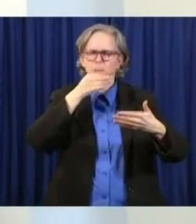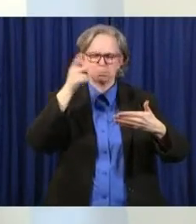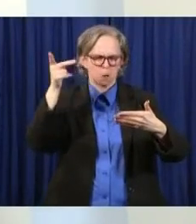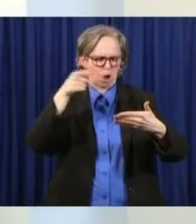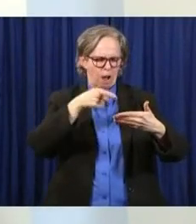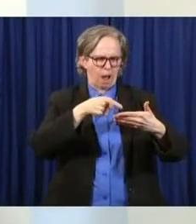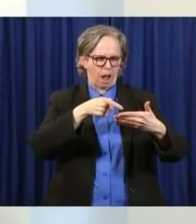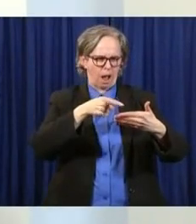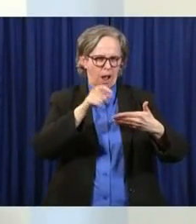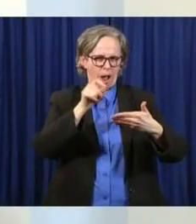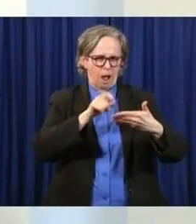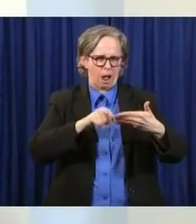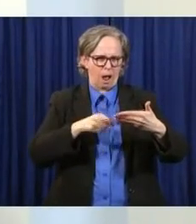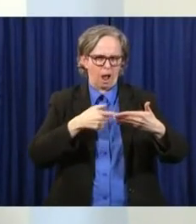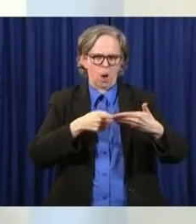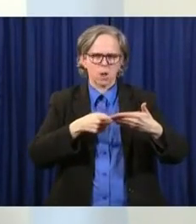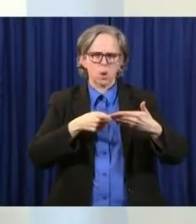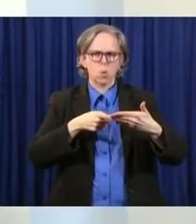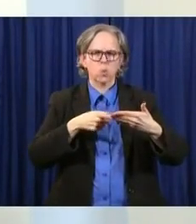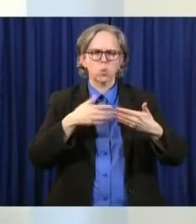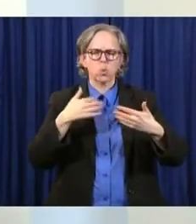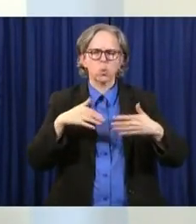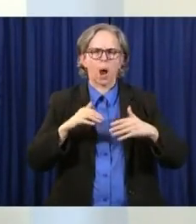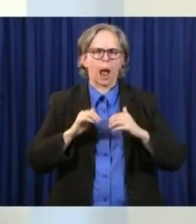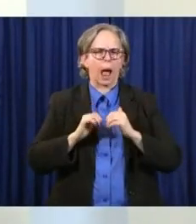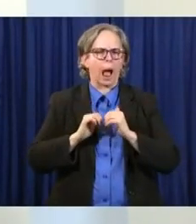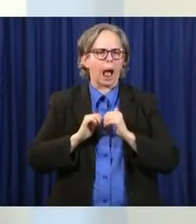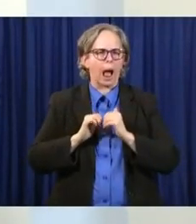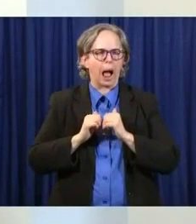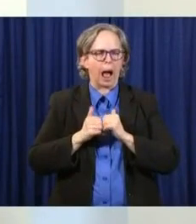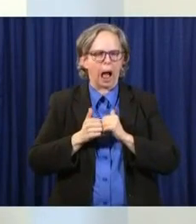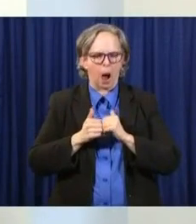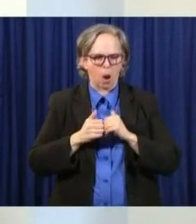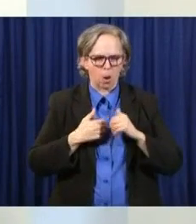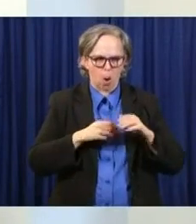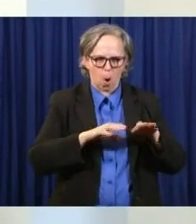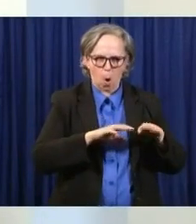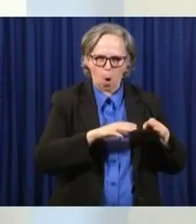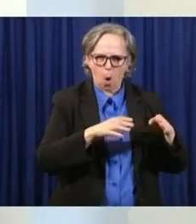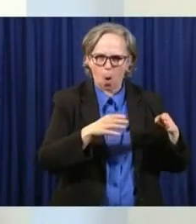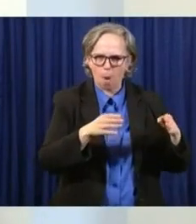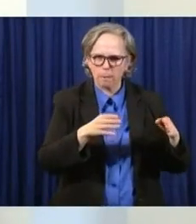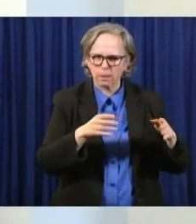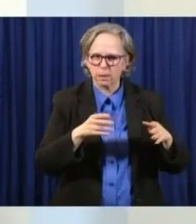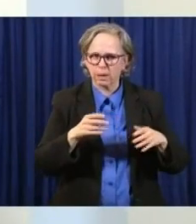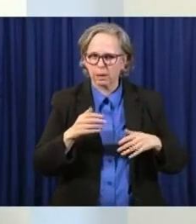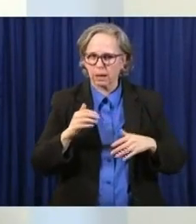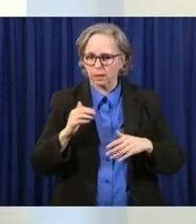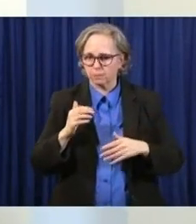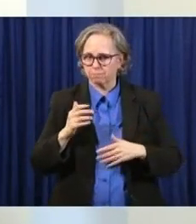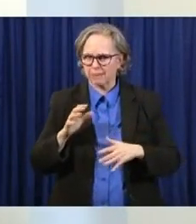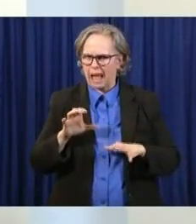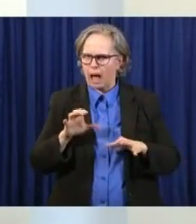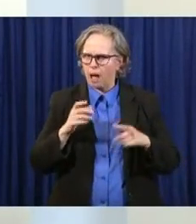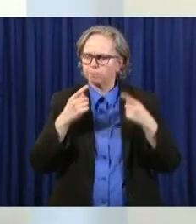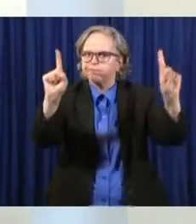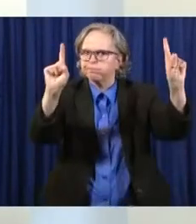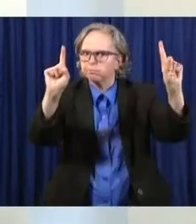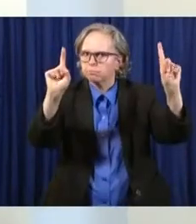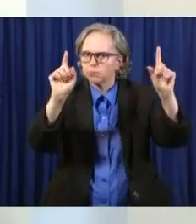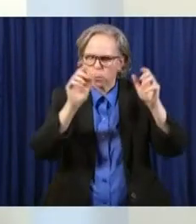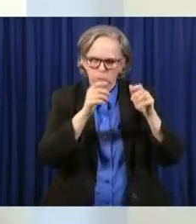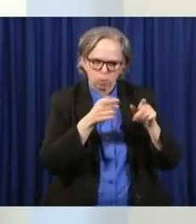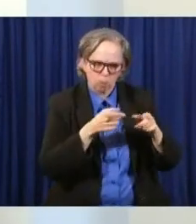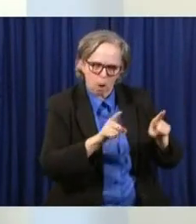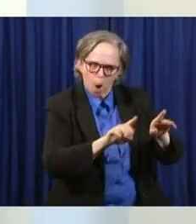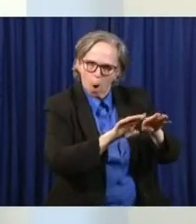and doing it well really matters. And so that's the part where all the health safety that businesses are taking.